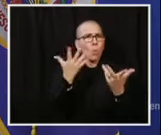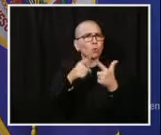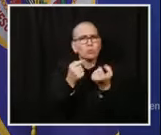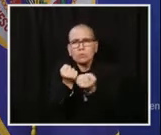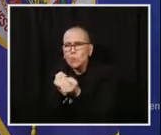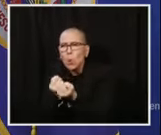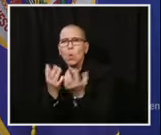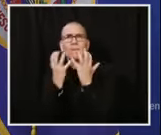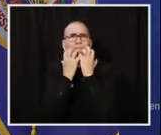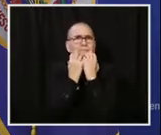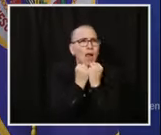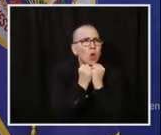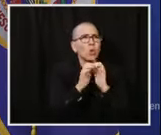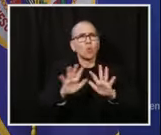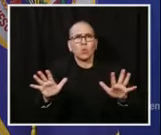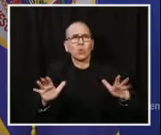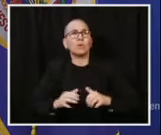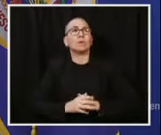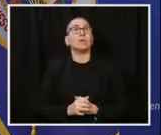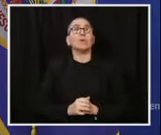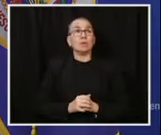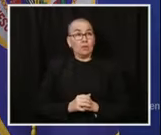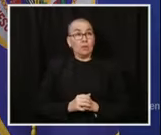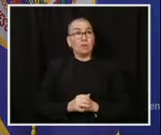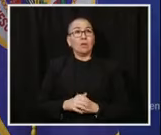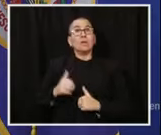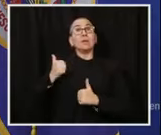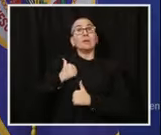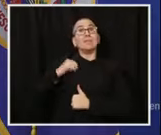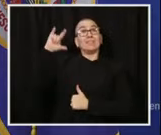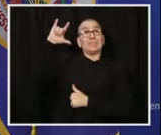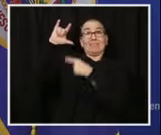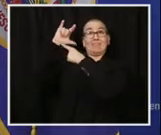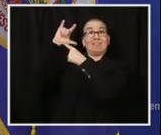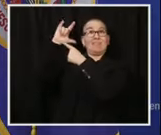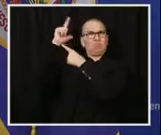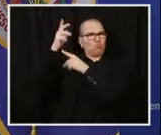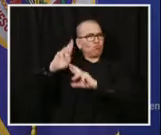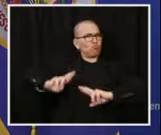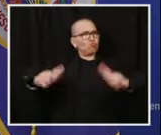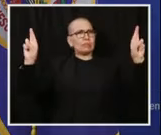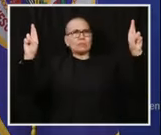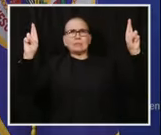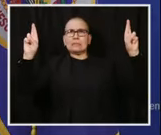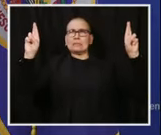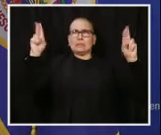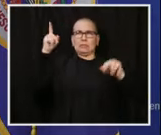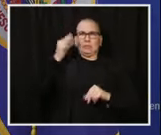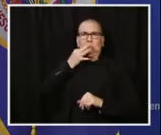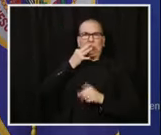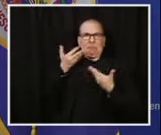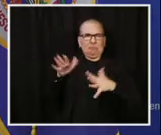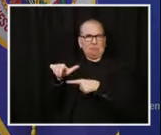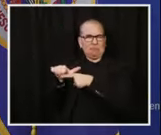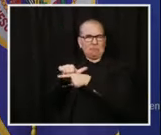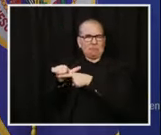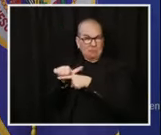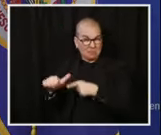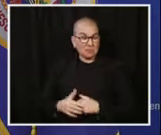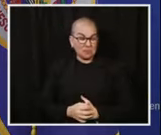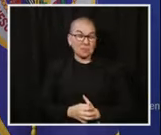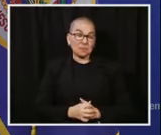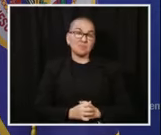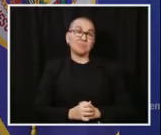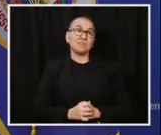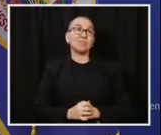happy to say these soldiers and airmen are doing well. Some of my leaders visited these soldiers on Thanksgiving Day.